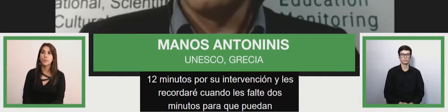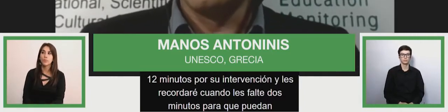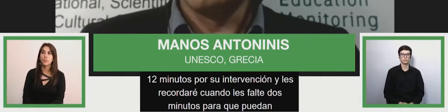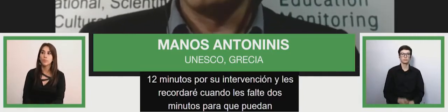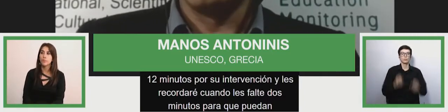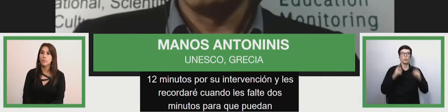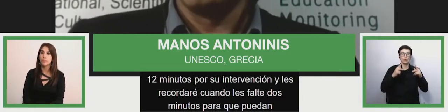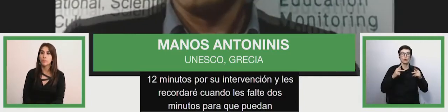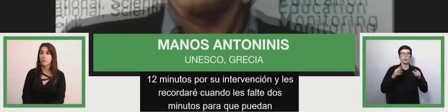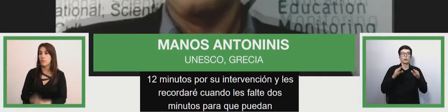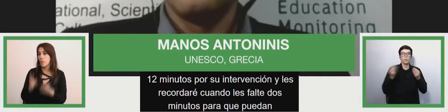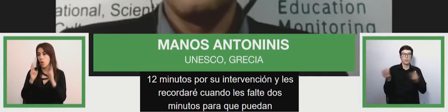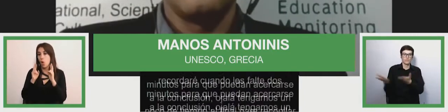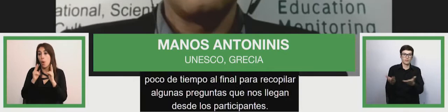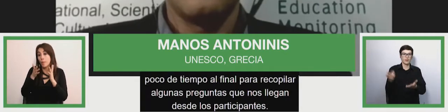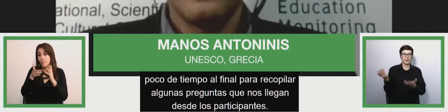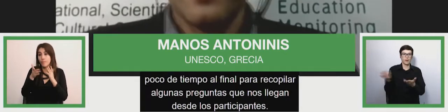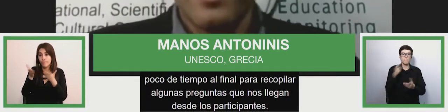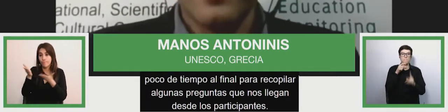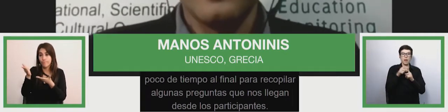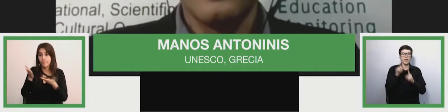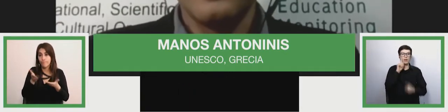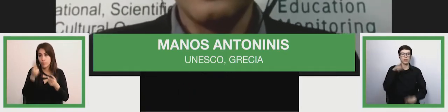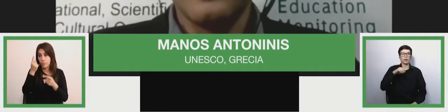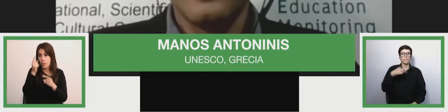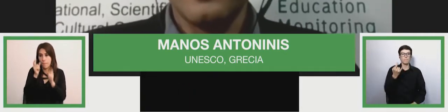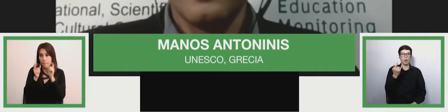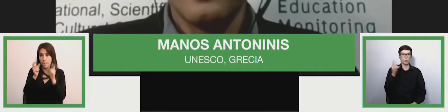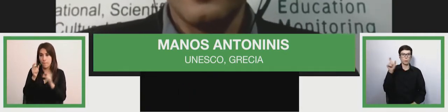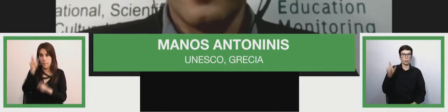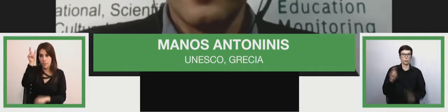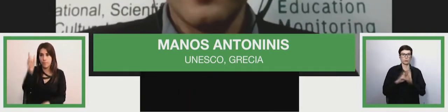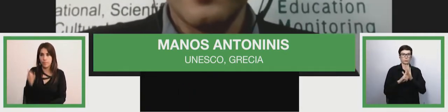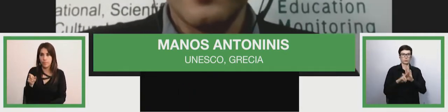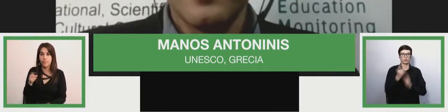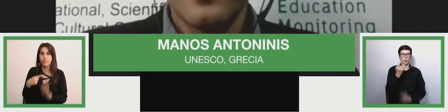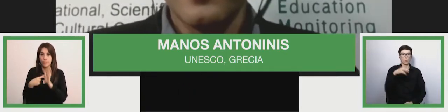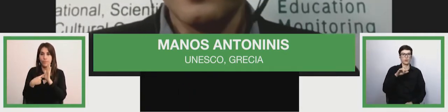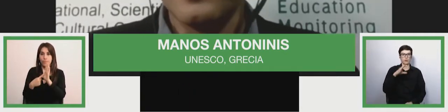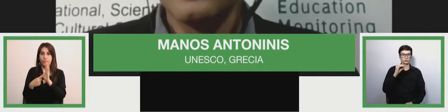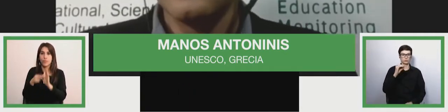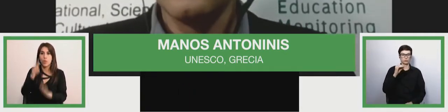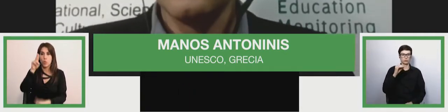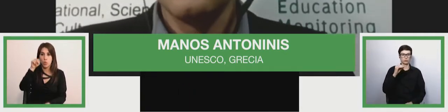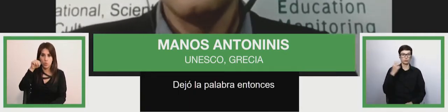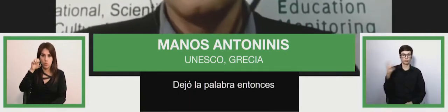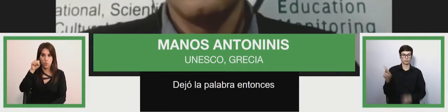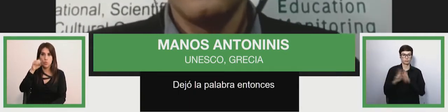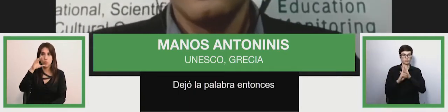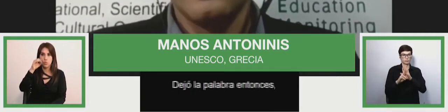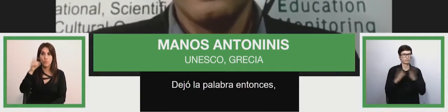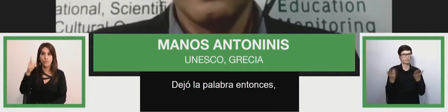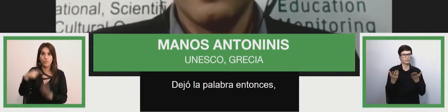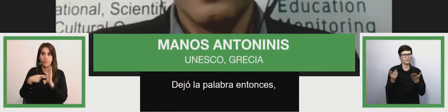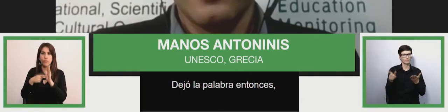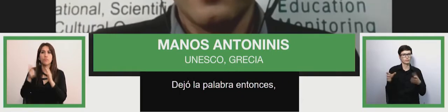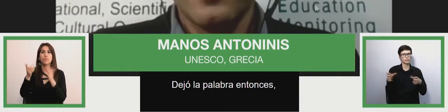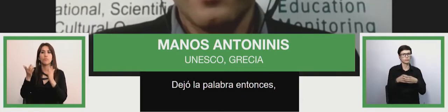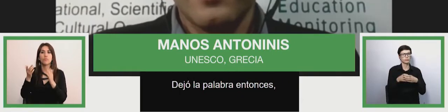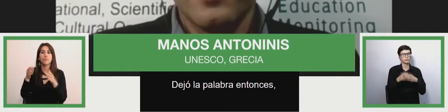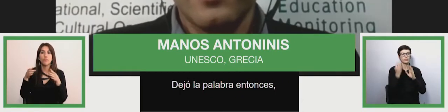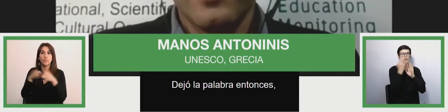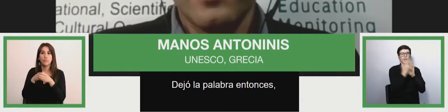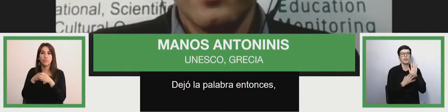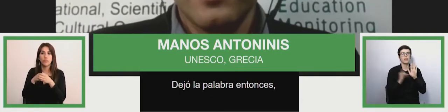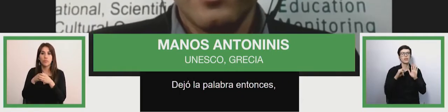So, Manos Antonini, your presenter from, this is UNESCO from GEN, Global